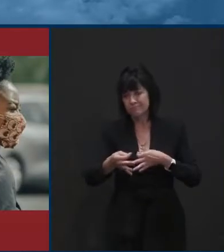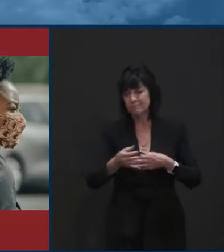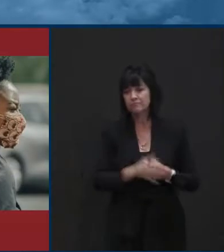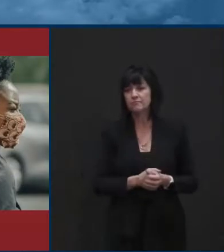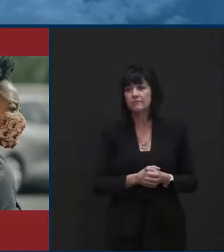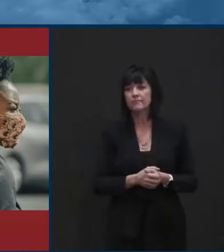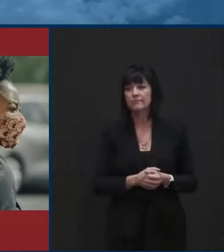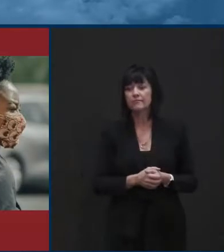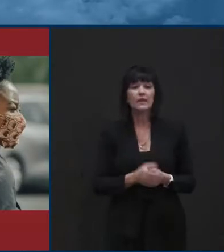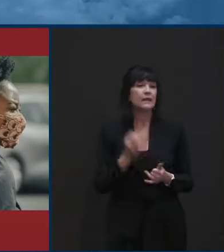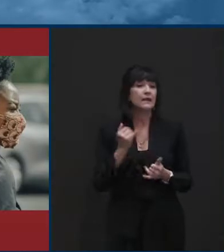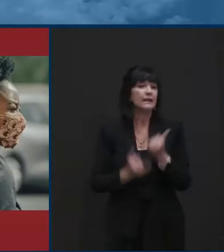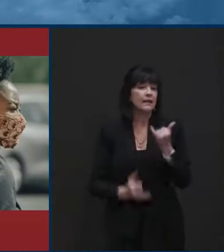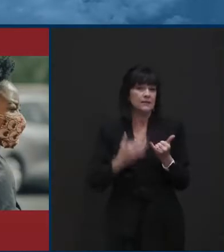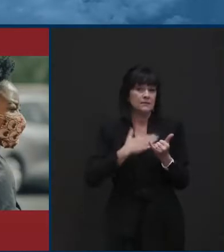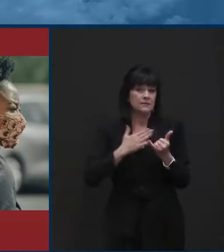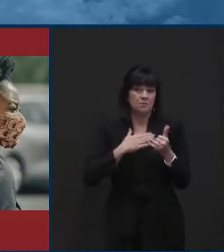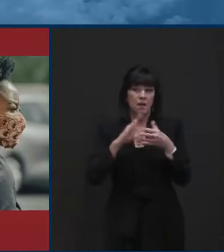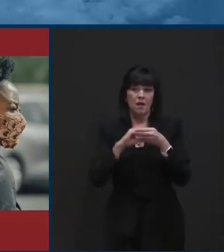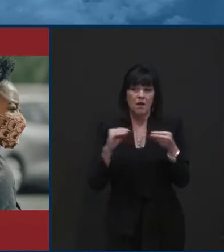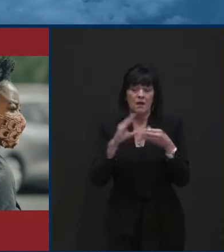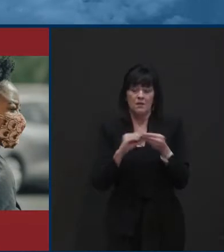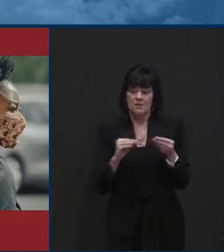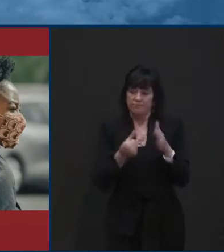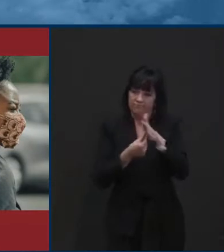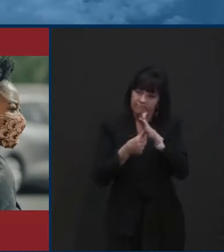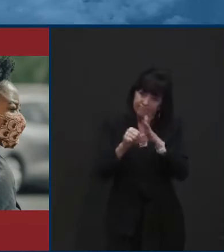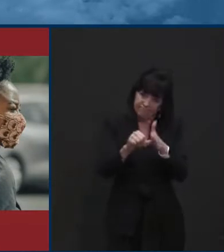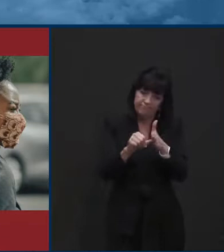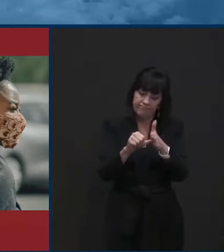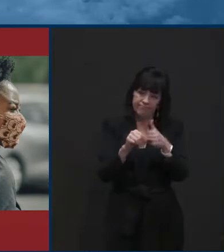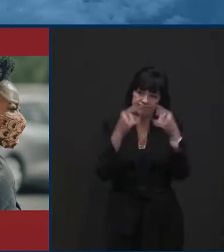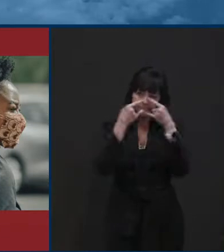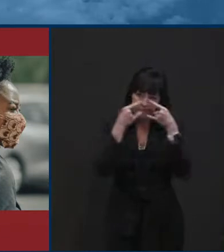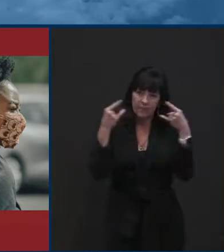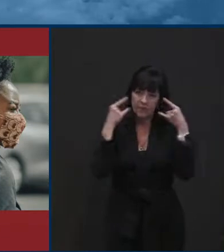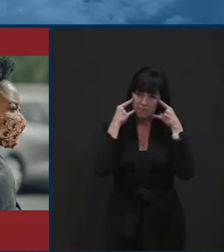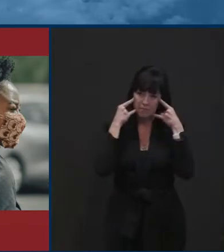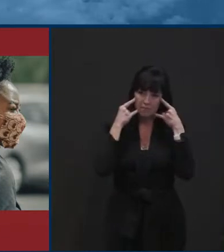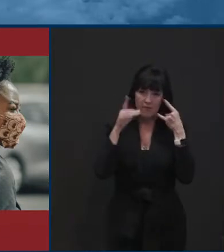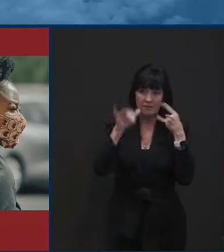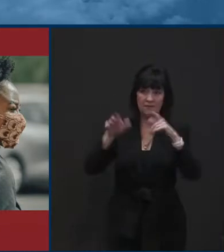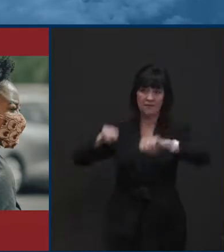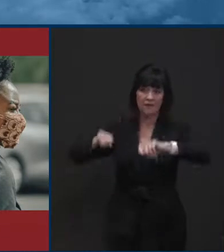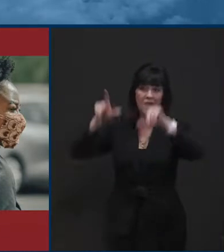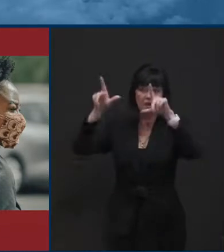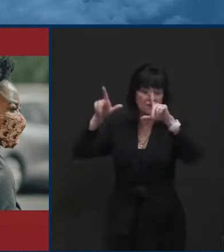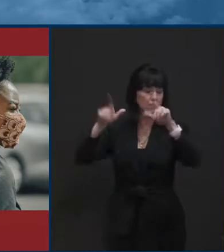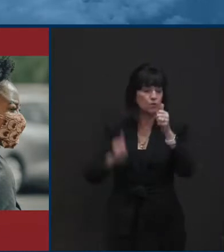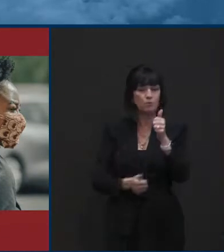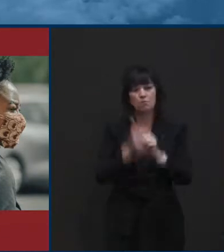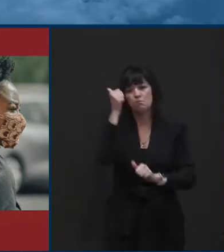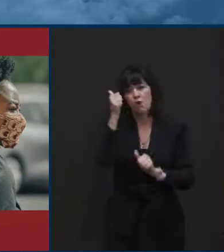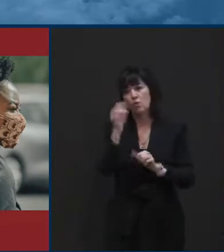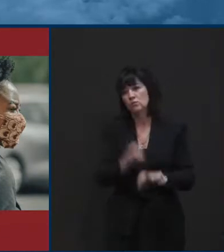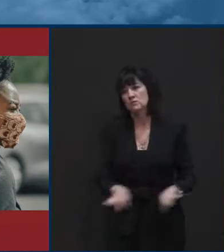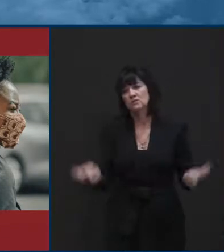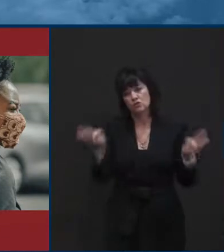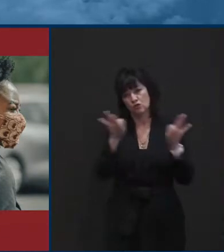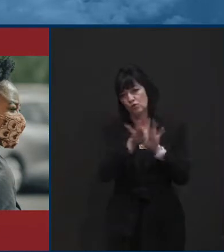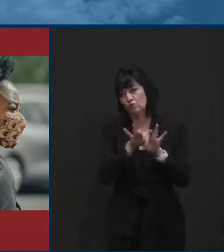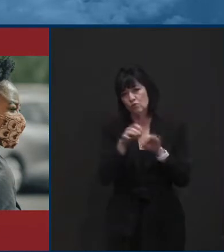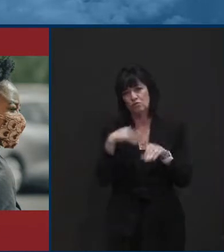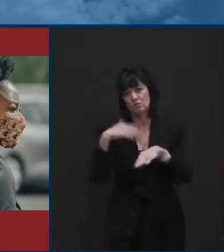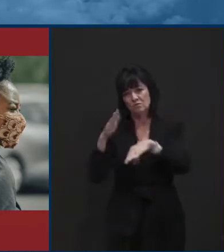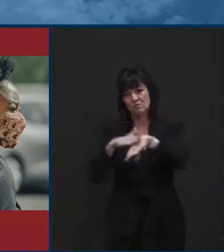um, with a focus on, on wearing a mask. Um, this is the most important guidance that I can give to all